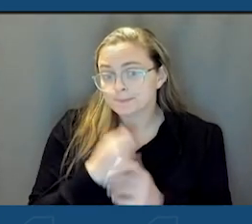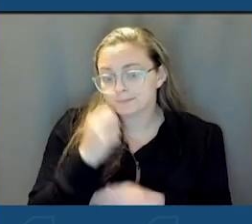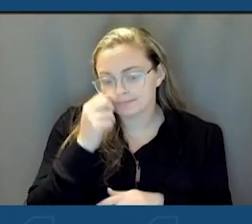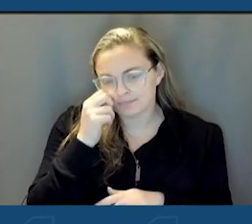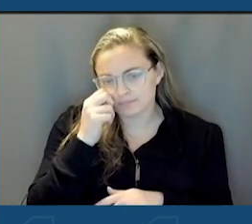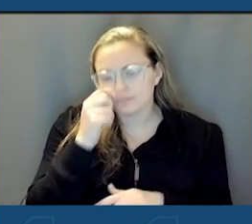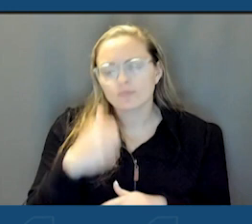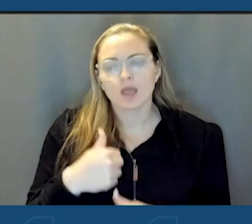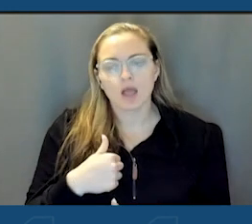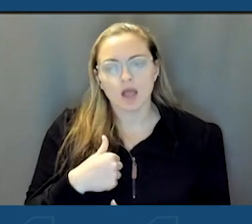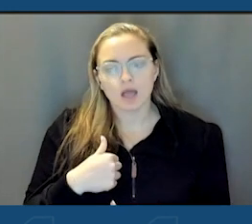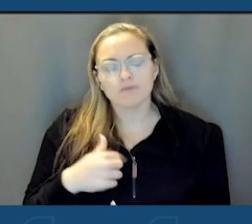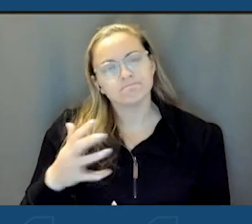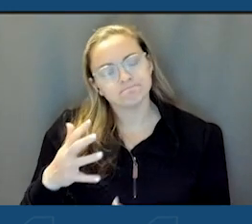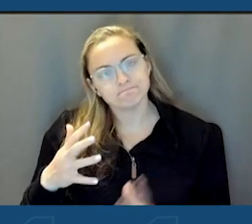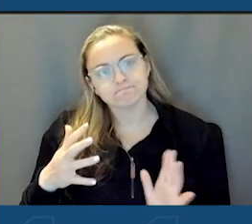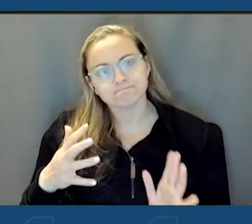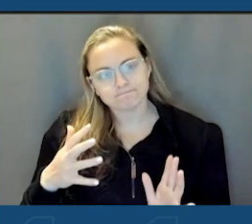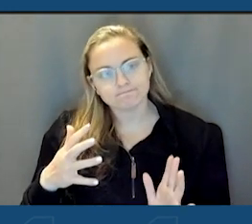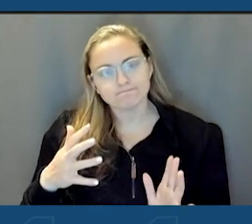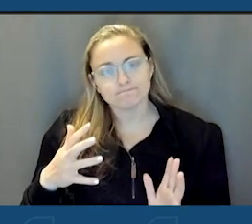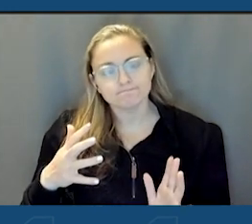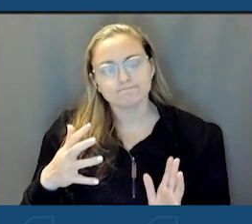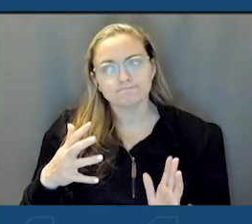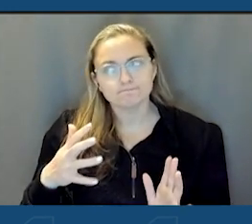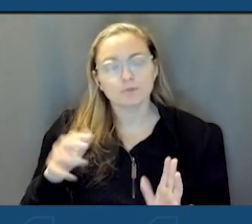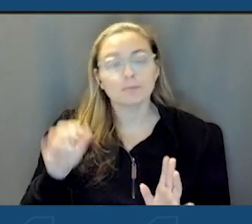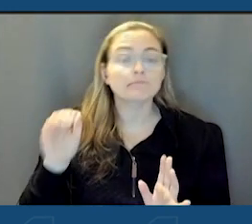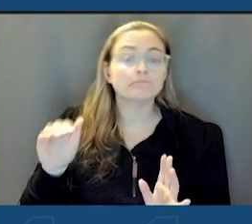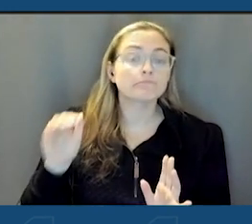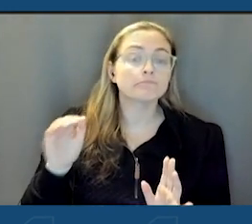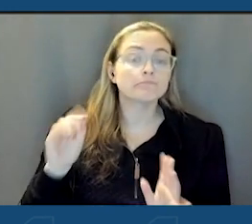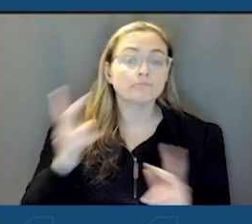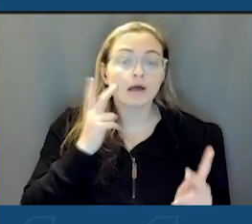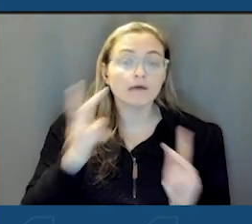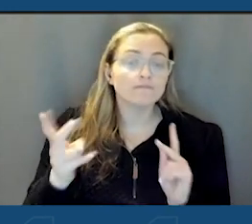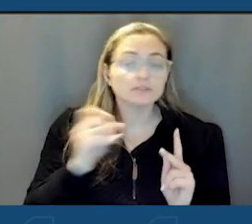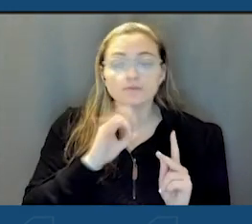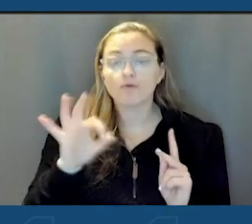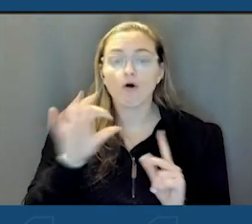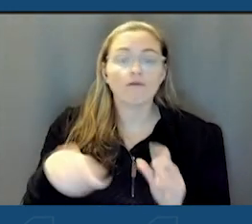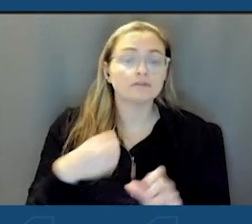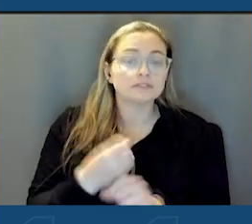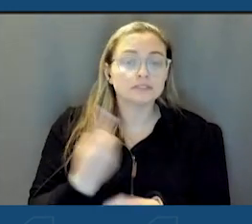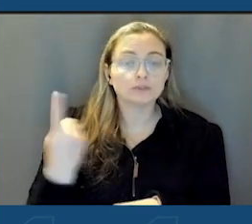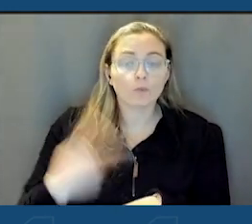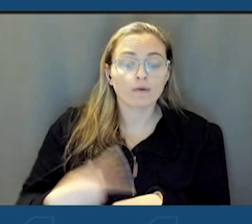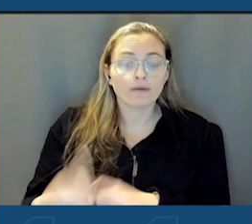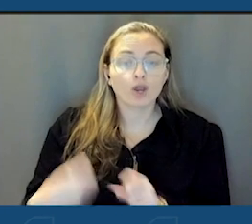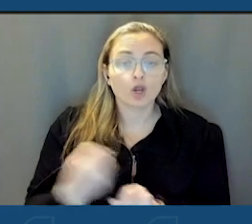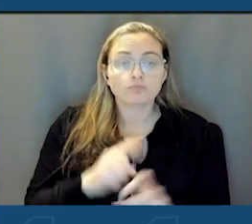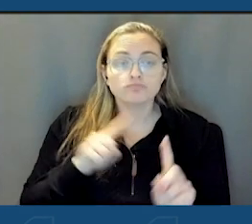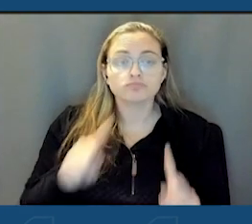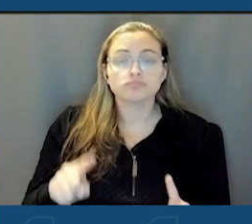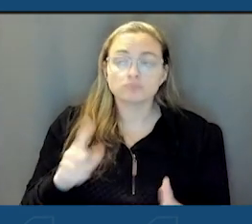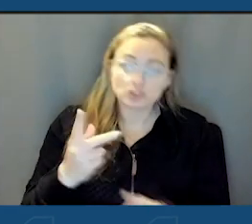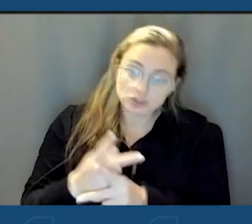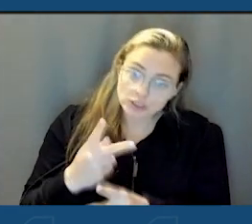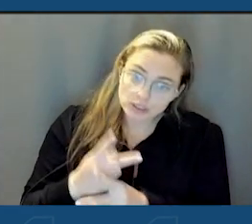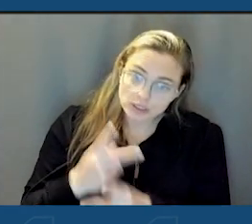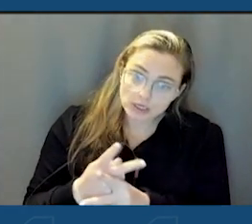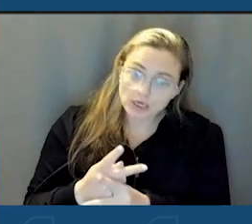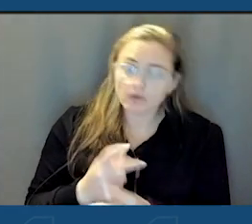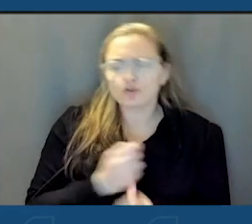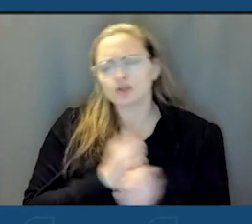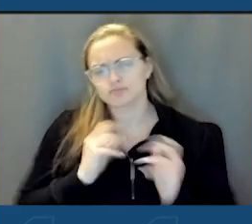Now, I've kind of lobbied Dunkirk Dave. actually went and visited him off-season one summer. was in the neighborhood, dropped by to make sure he's being taken care of. His owners love